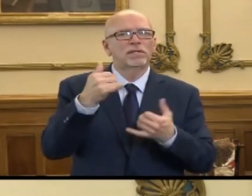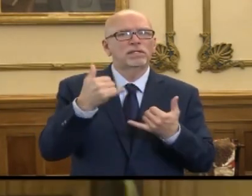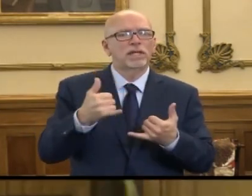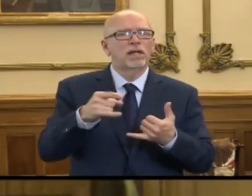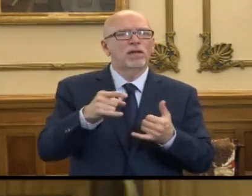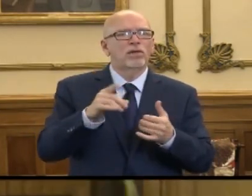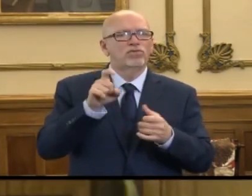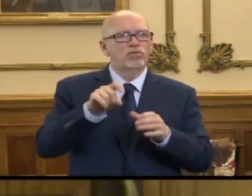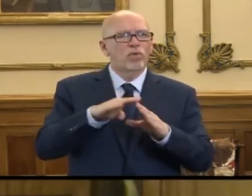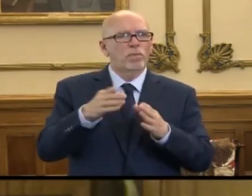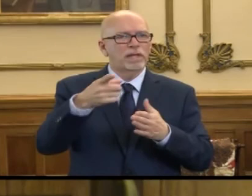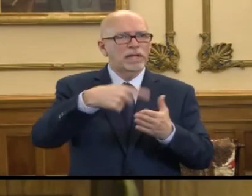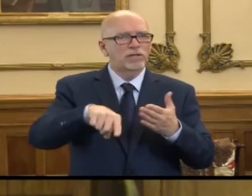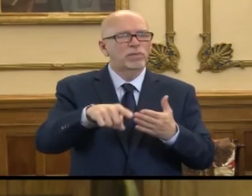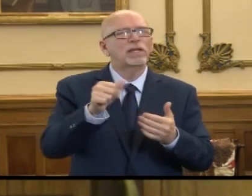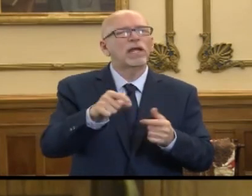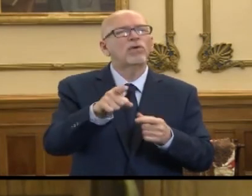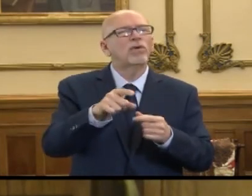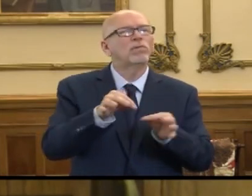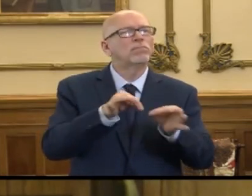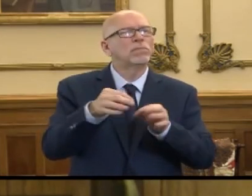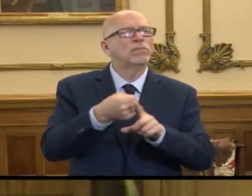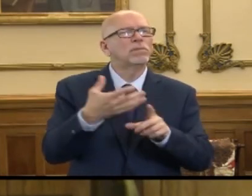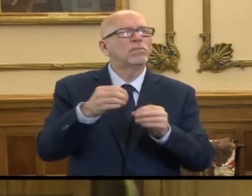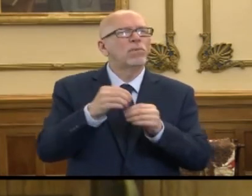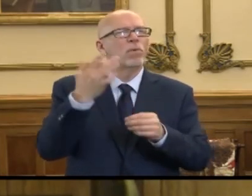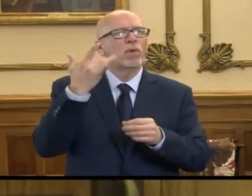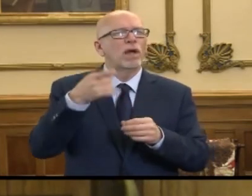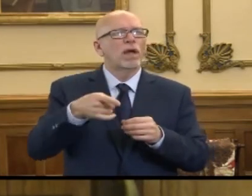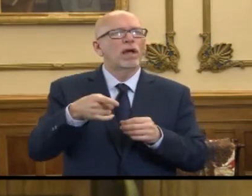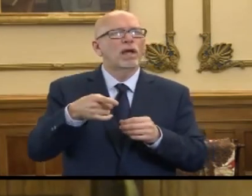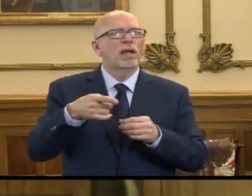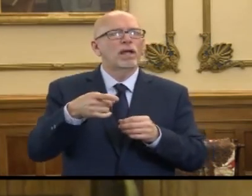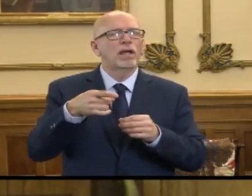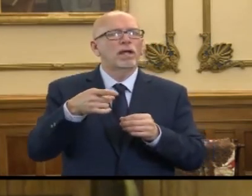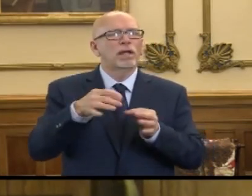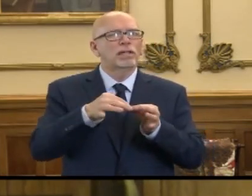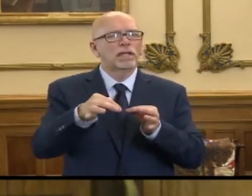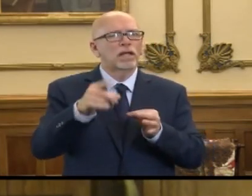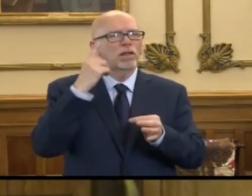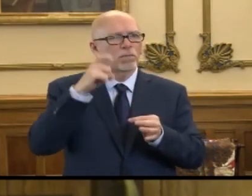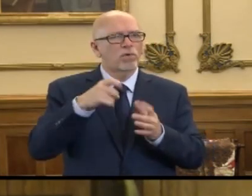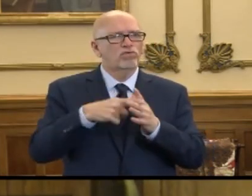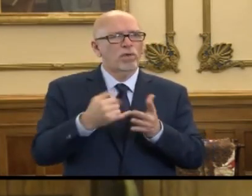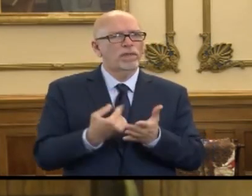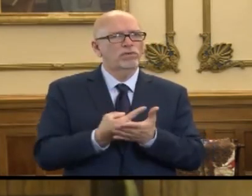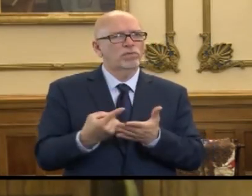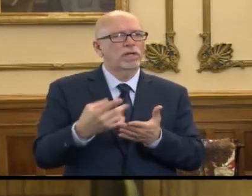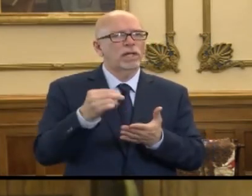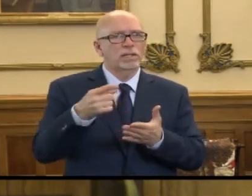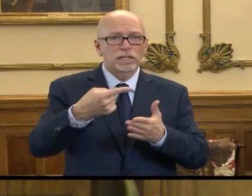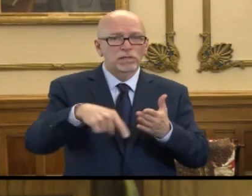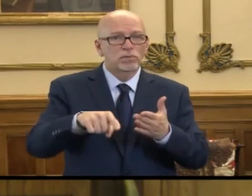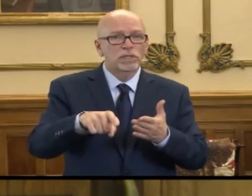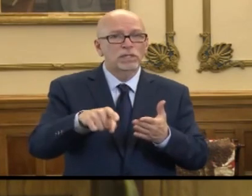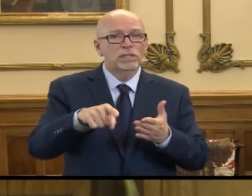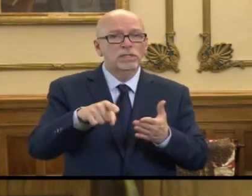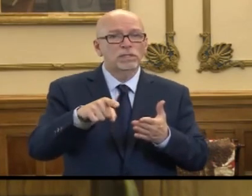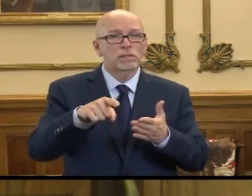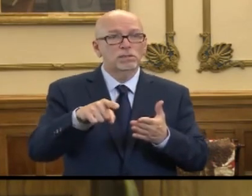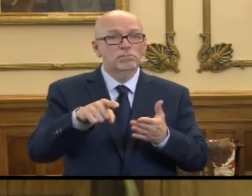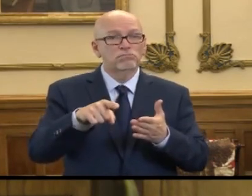open next week. Can you elaborate on why the delay, I believe it was supposed to start this week, and is next week a solid